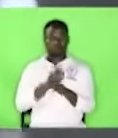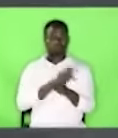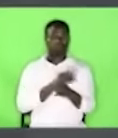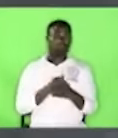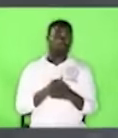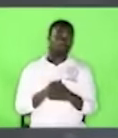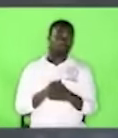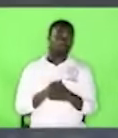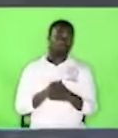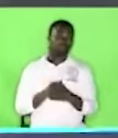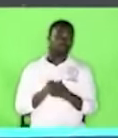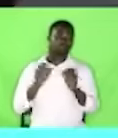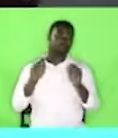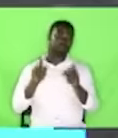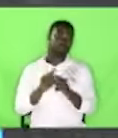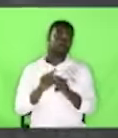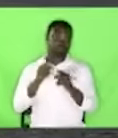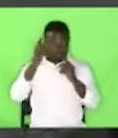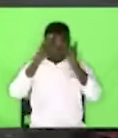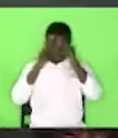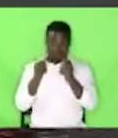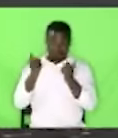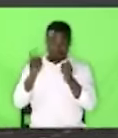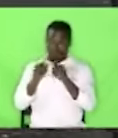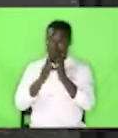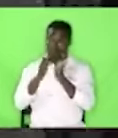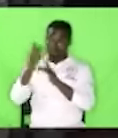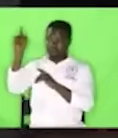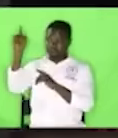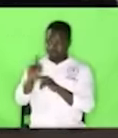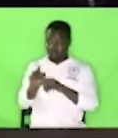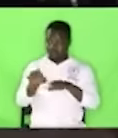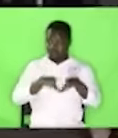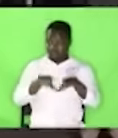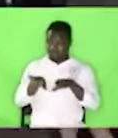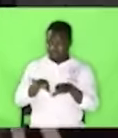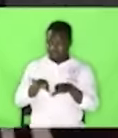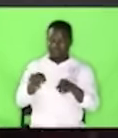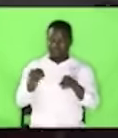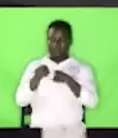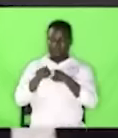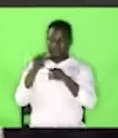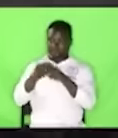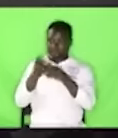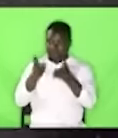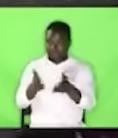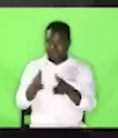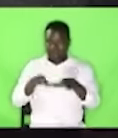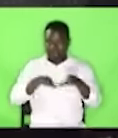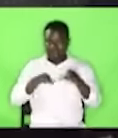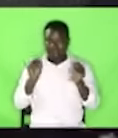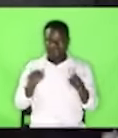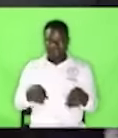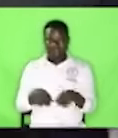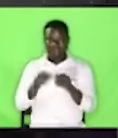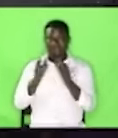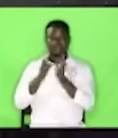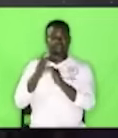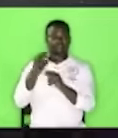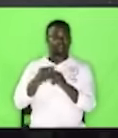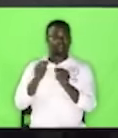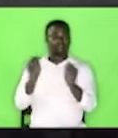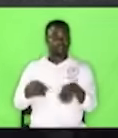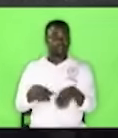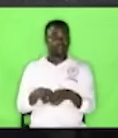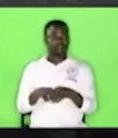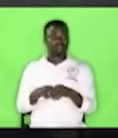because what he would have done in the flesh his name would do same his name would do same there is no